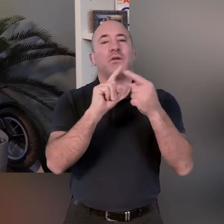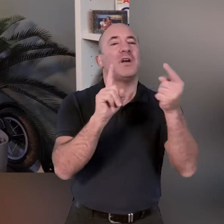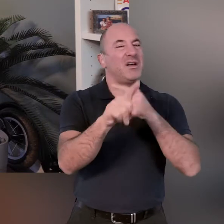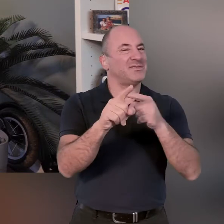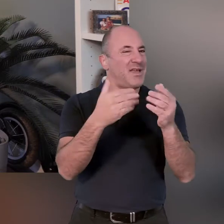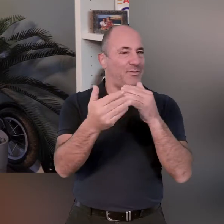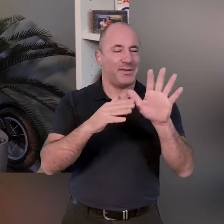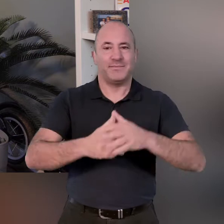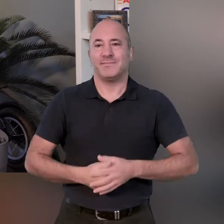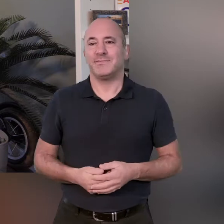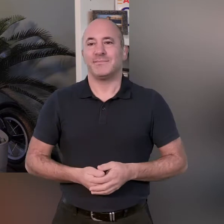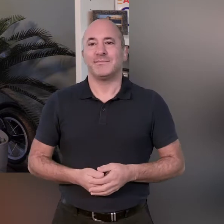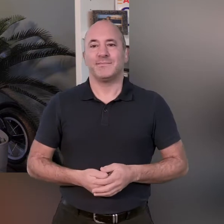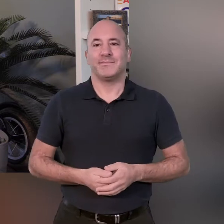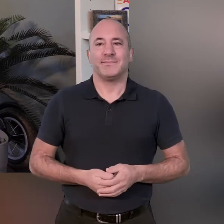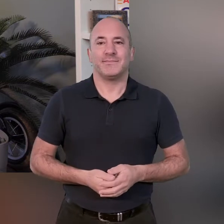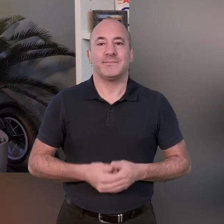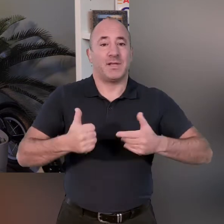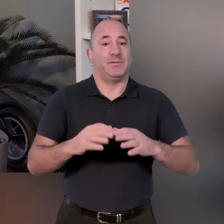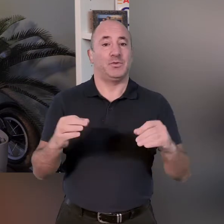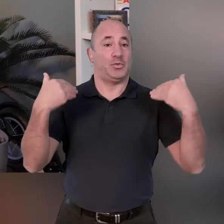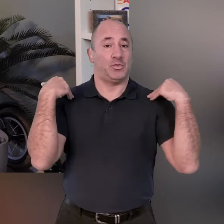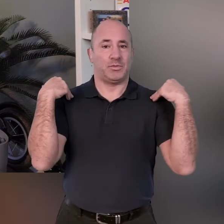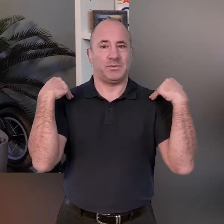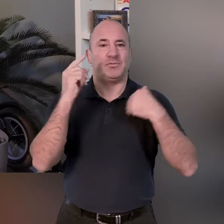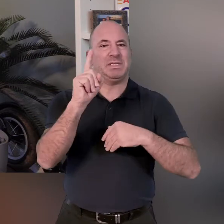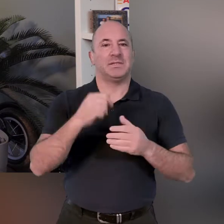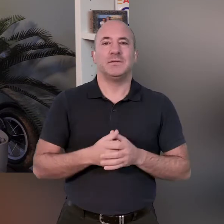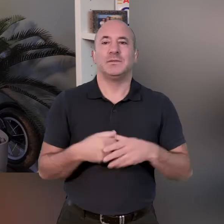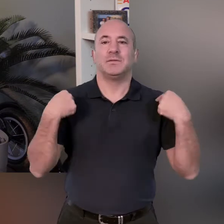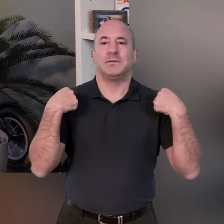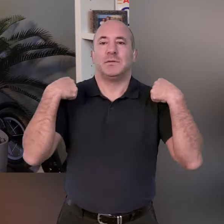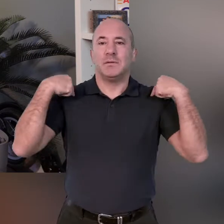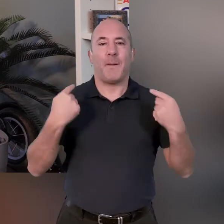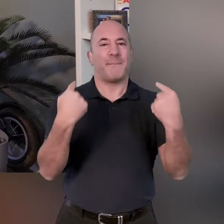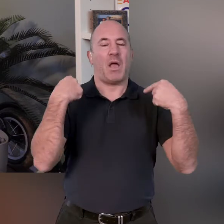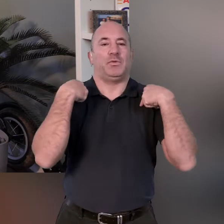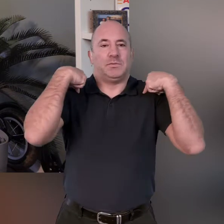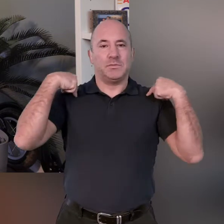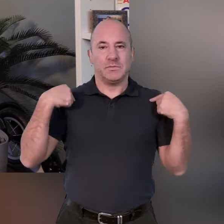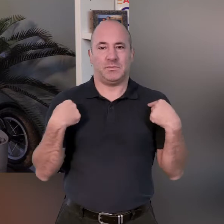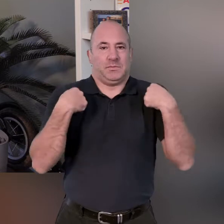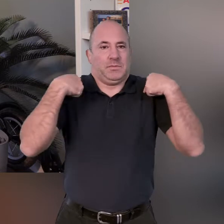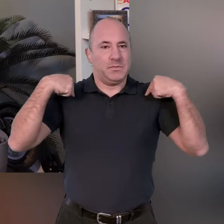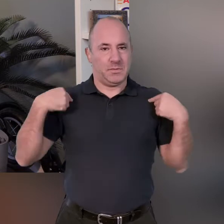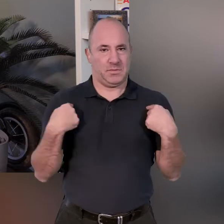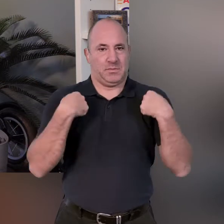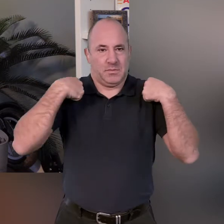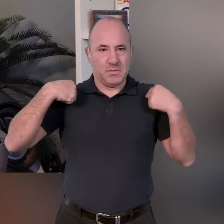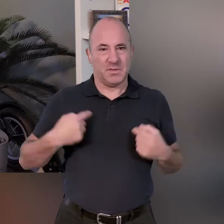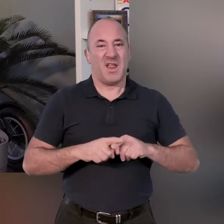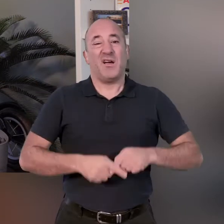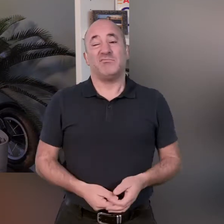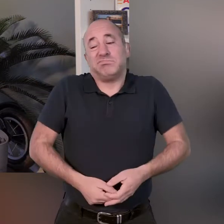will keep checking back to make sure that your questions are answered here with the shoulders we're just going to do some rotations backwards just